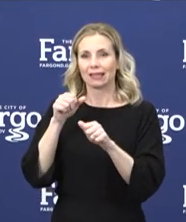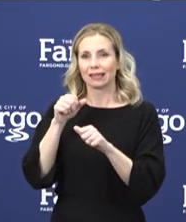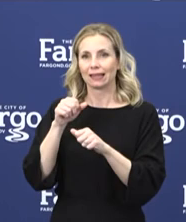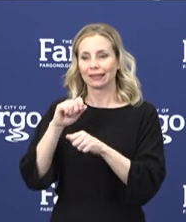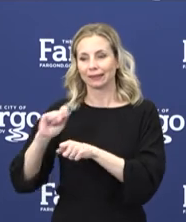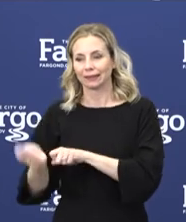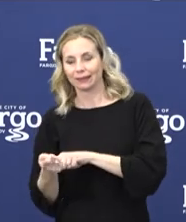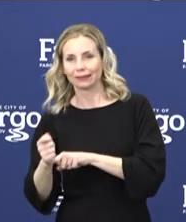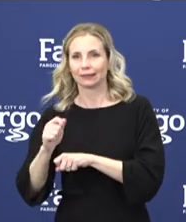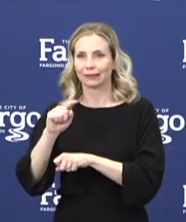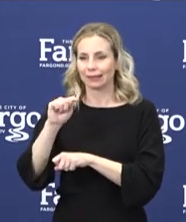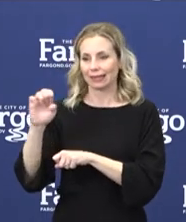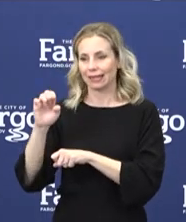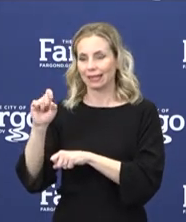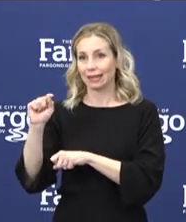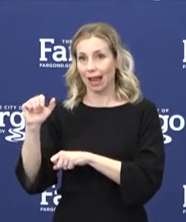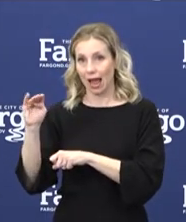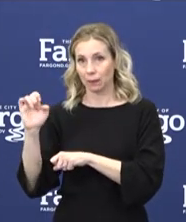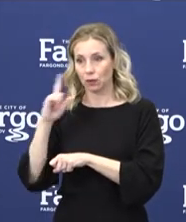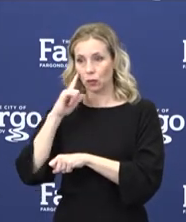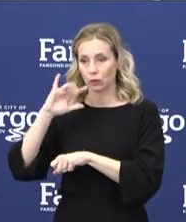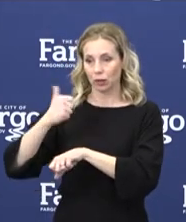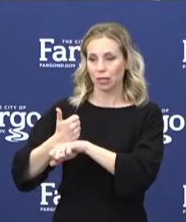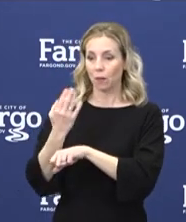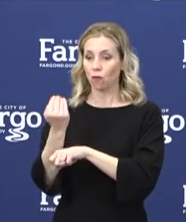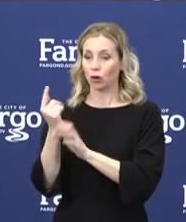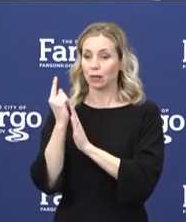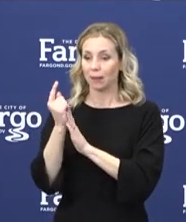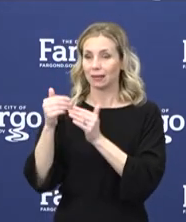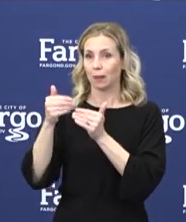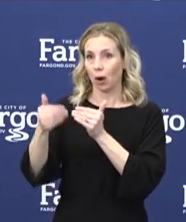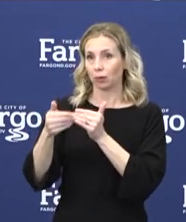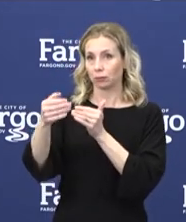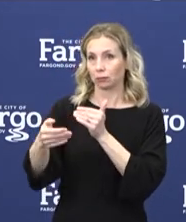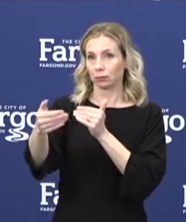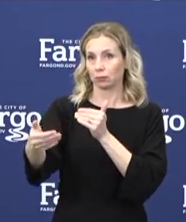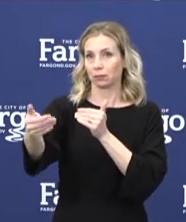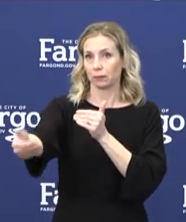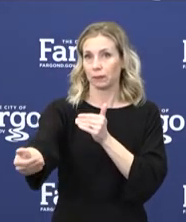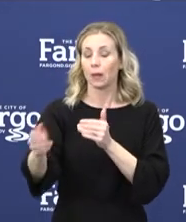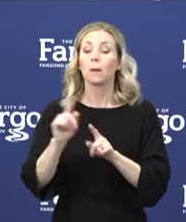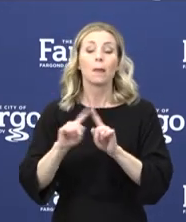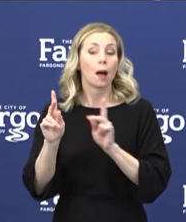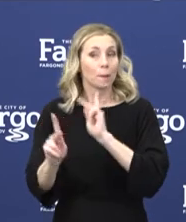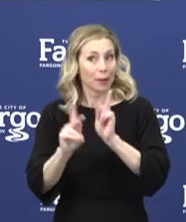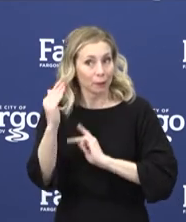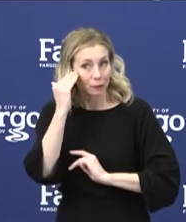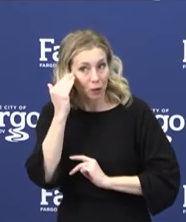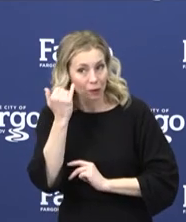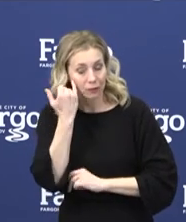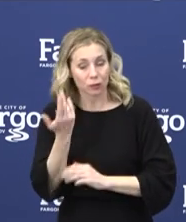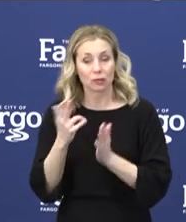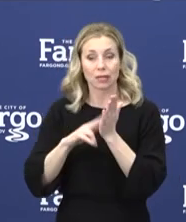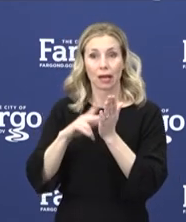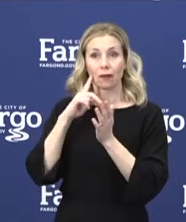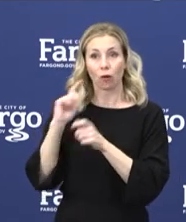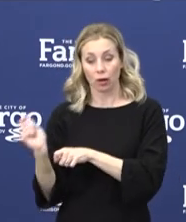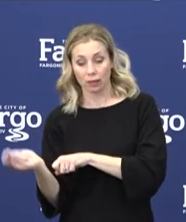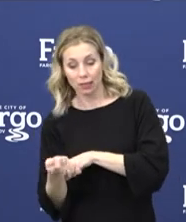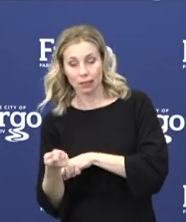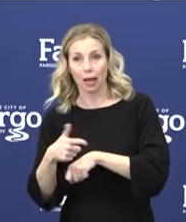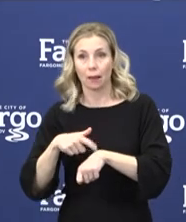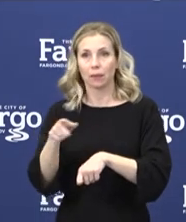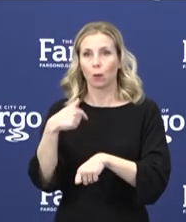are arranged 14 minutes apart. But people should know if you're signing up for a tee time, obviously that will be